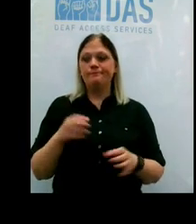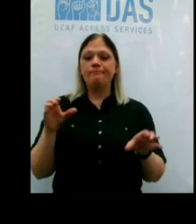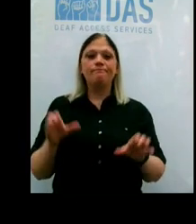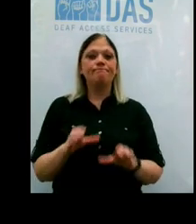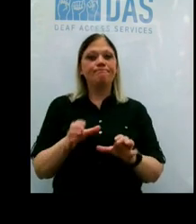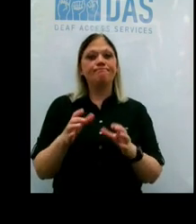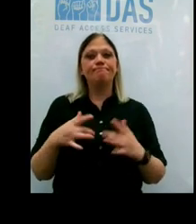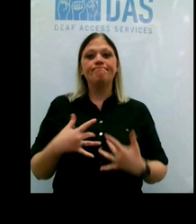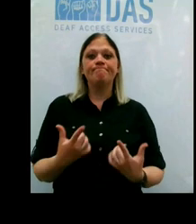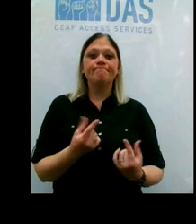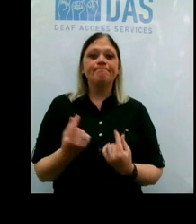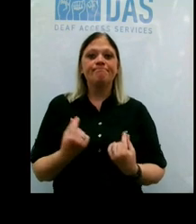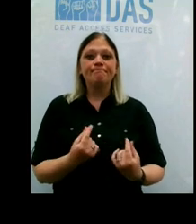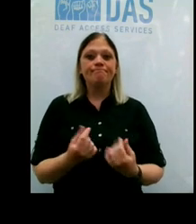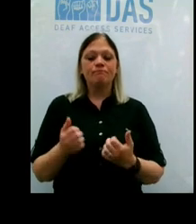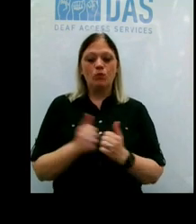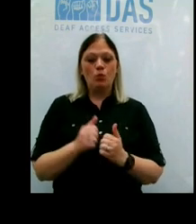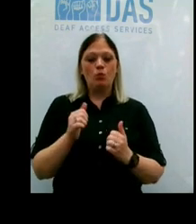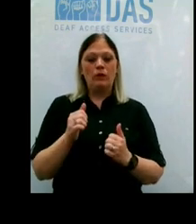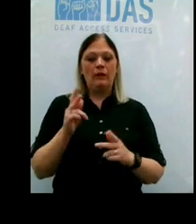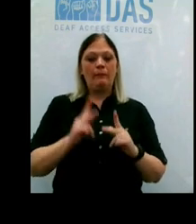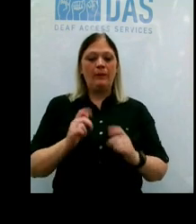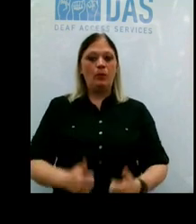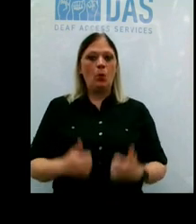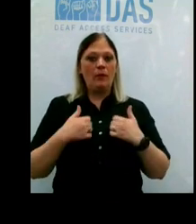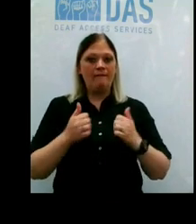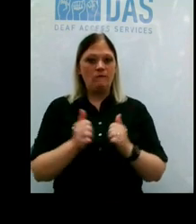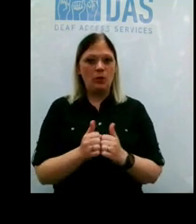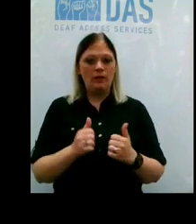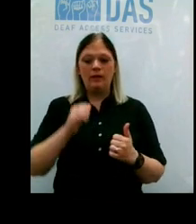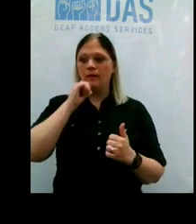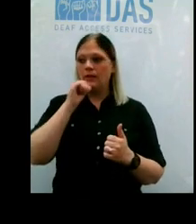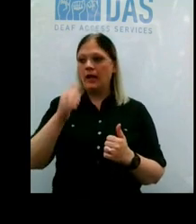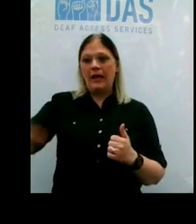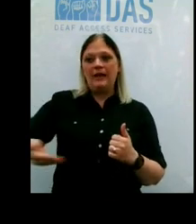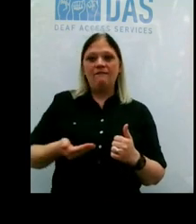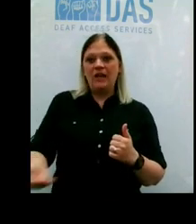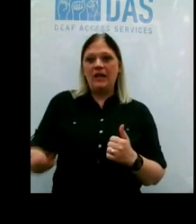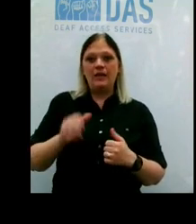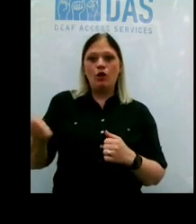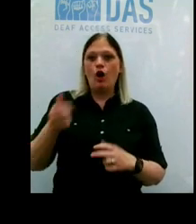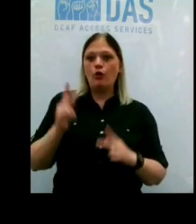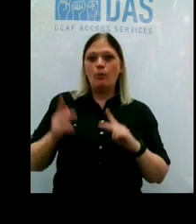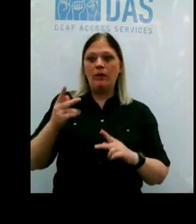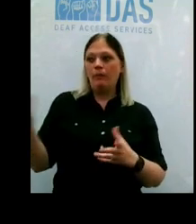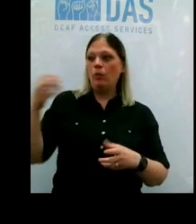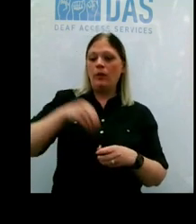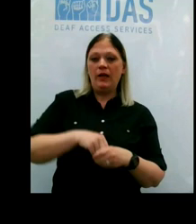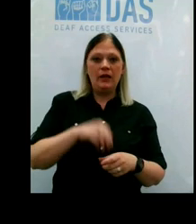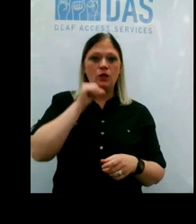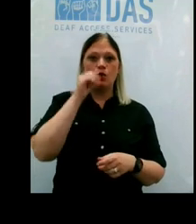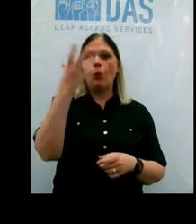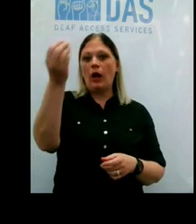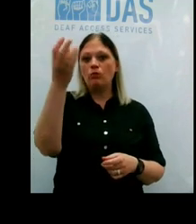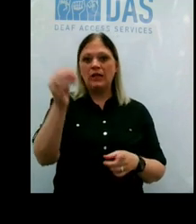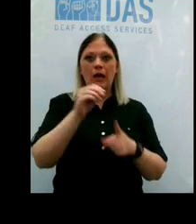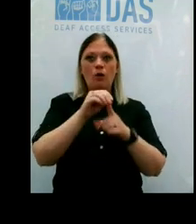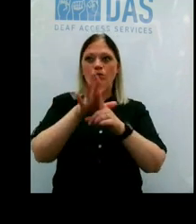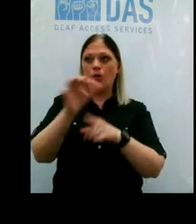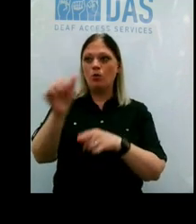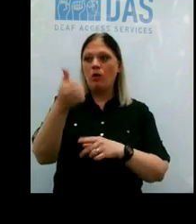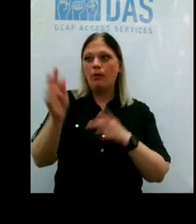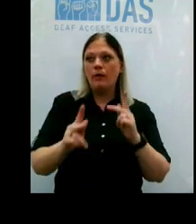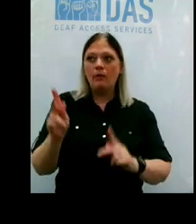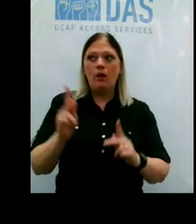activities with people that you're already living with, not bringing other people into your home, not going outside the home, and exposing other